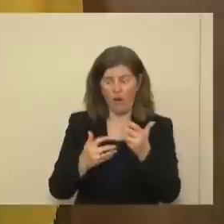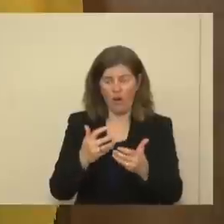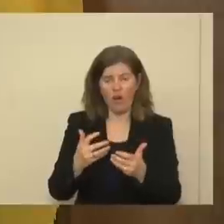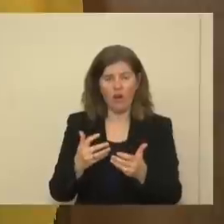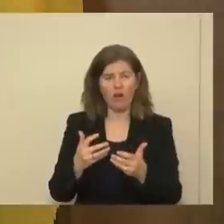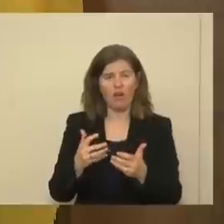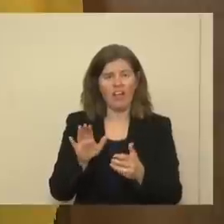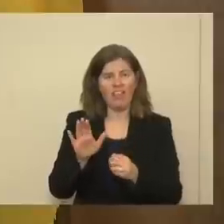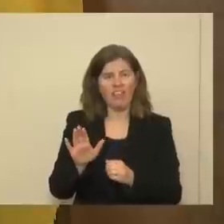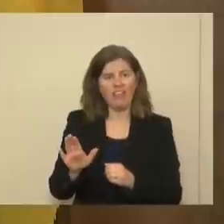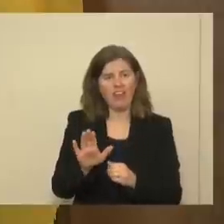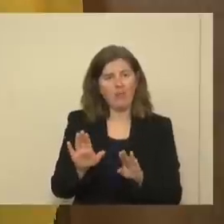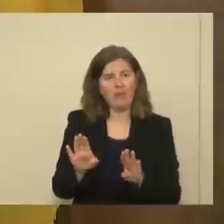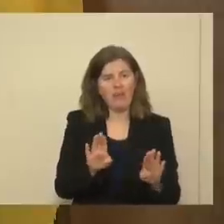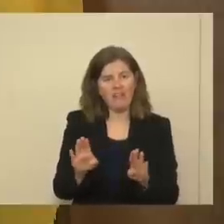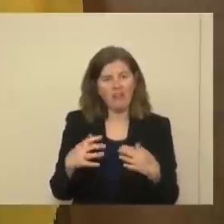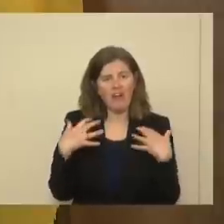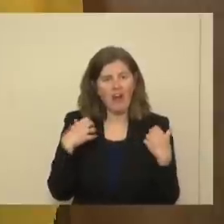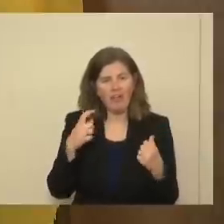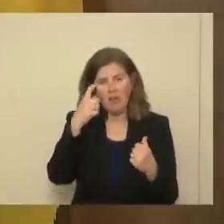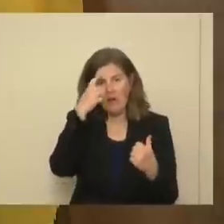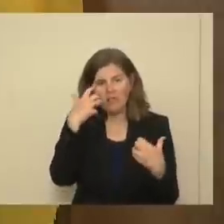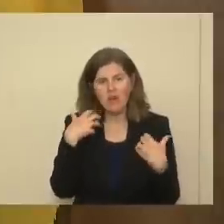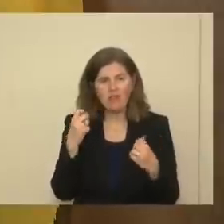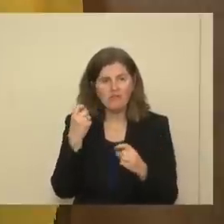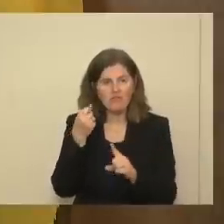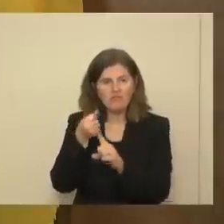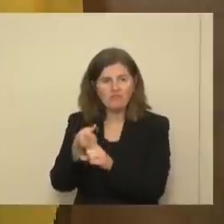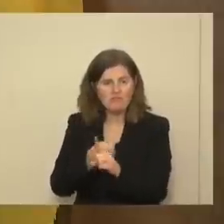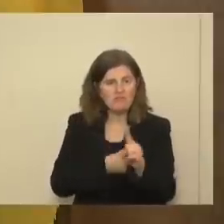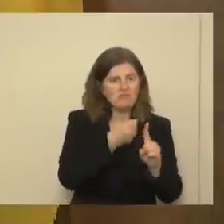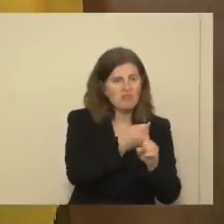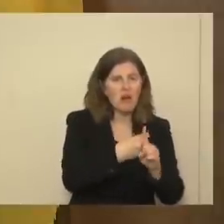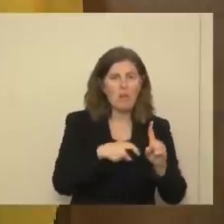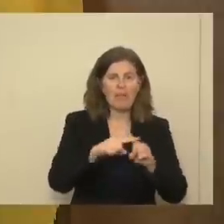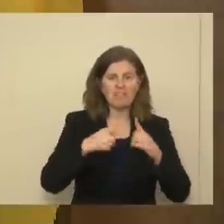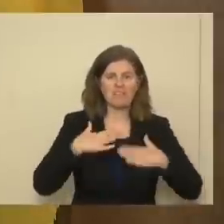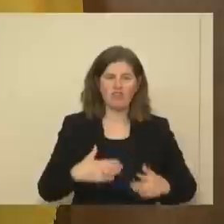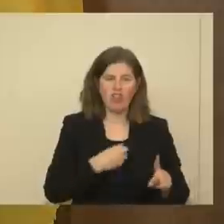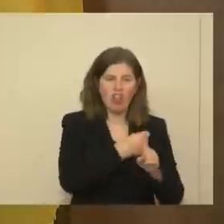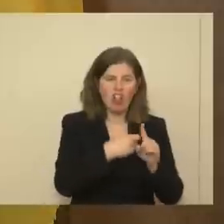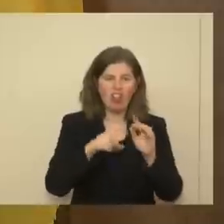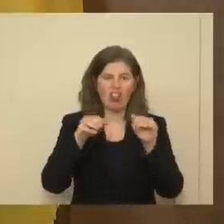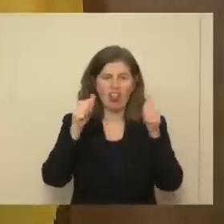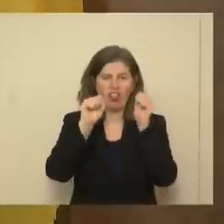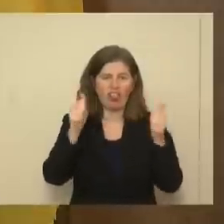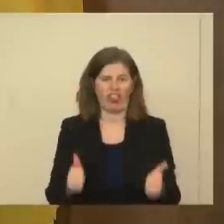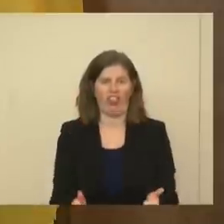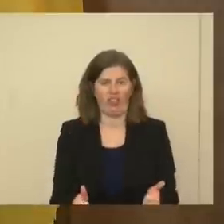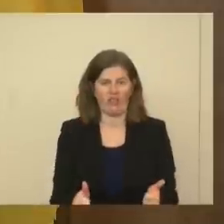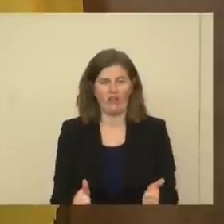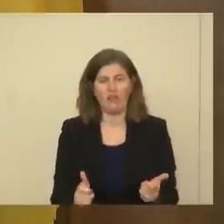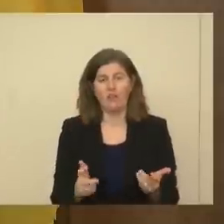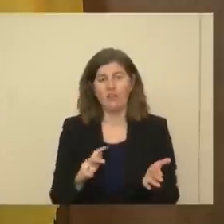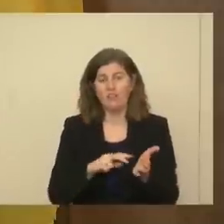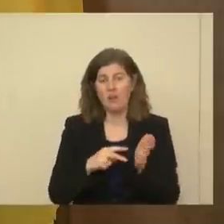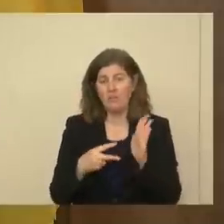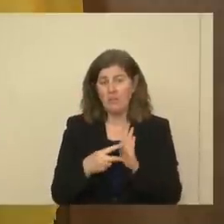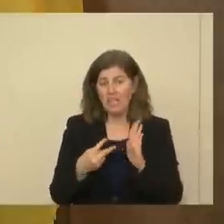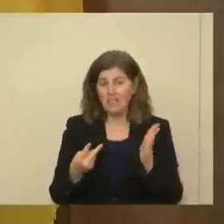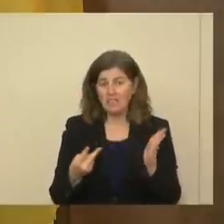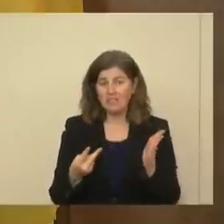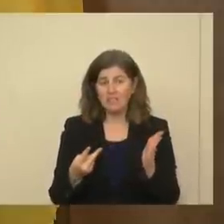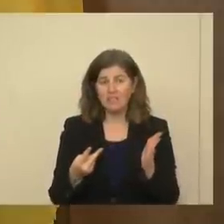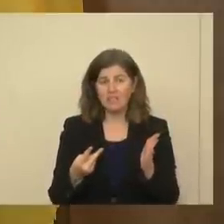their behavioral health is negatively impacted, and so is their physical well-being. That also has a dramatic impact on